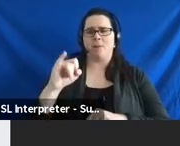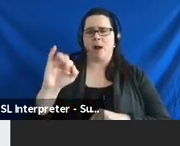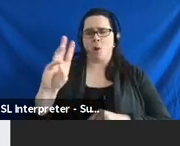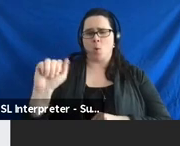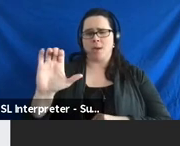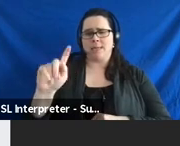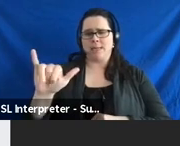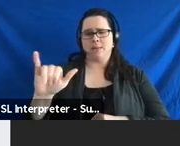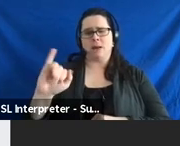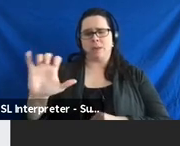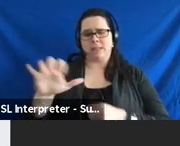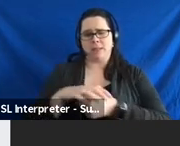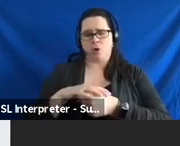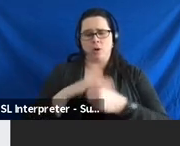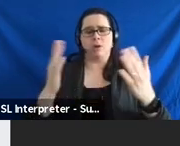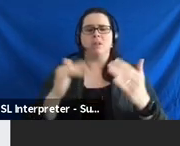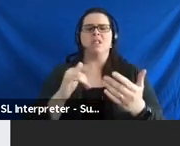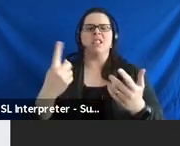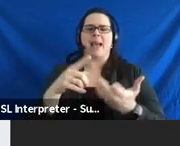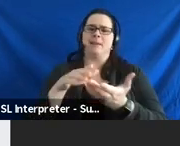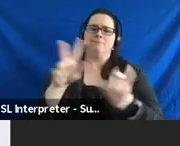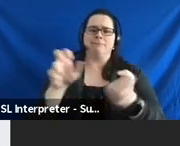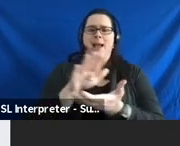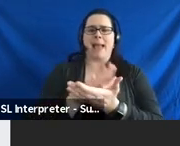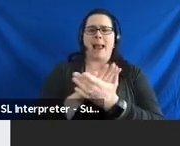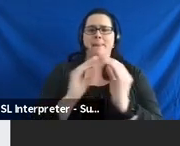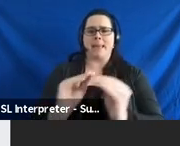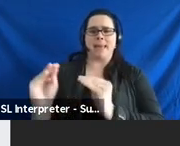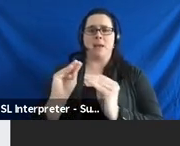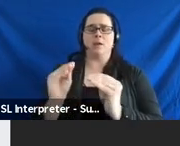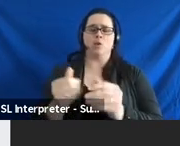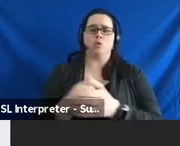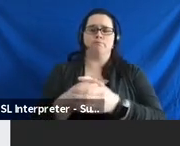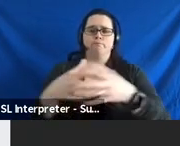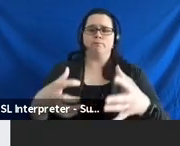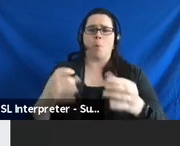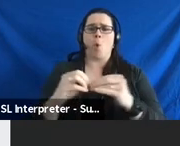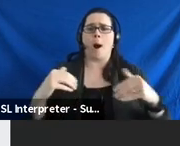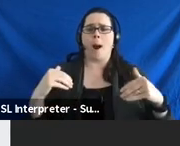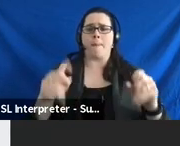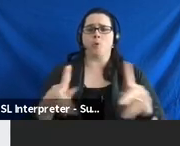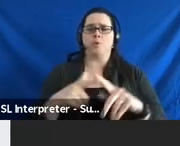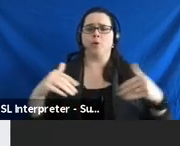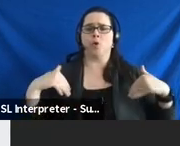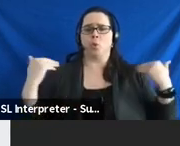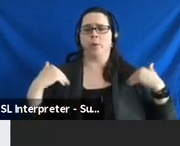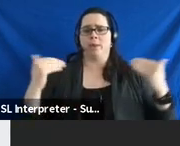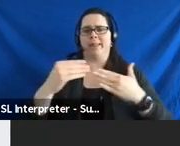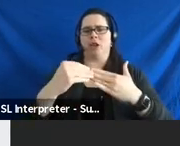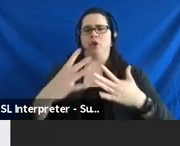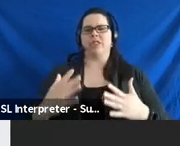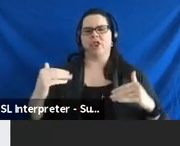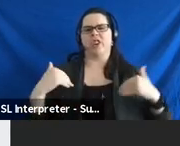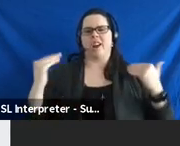basically just an academy that we've been doing to increase youth opportunity, youth leadership opportunities for younger